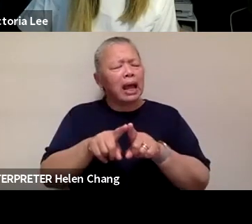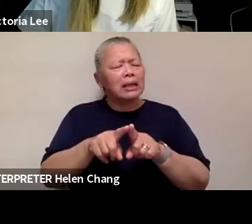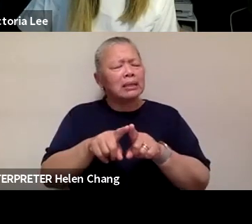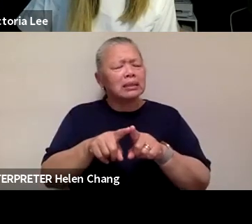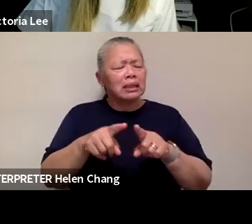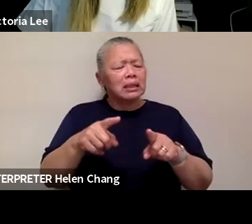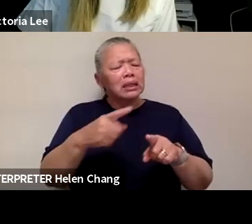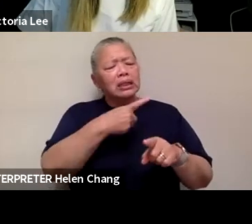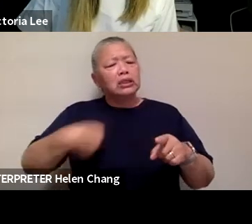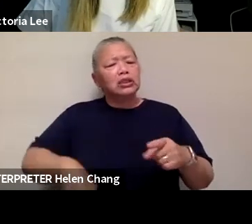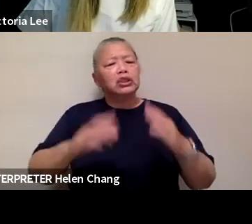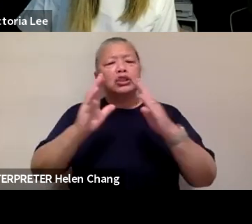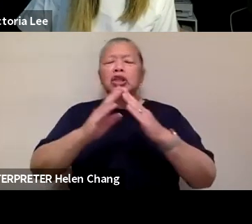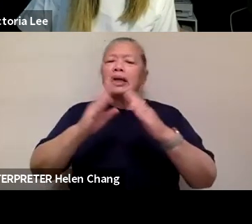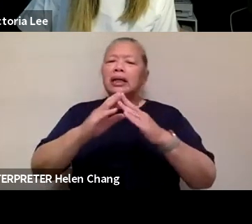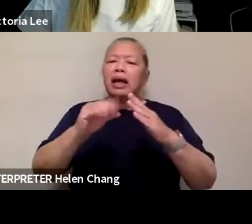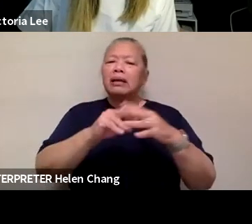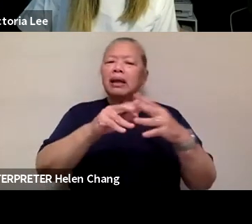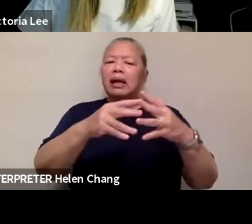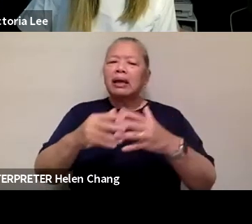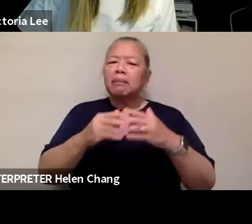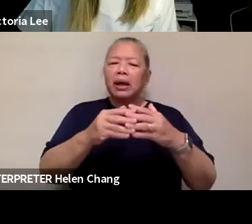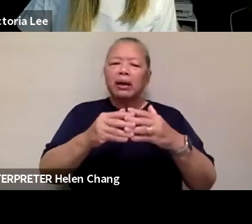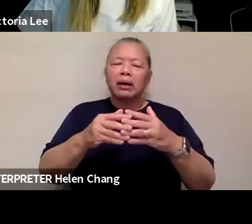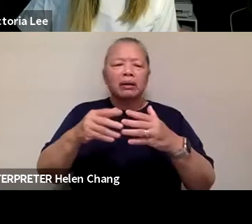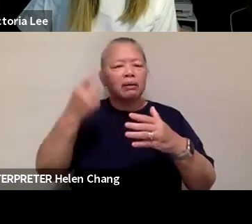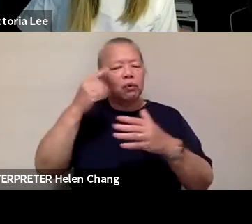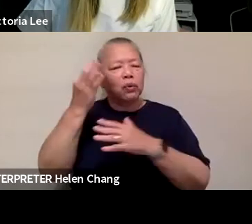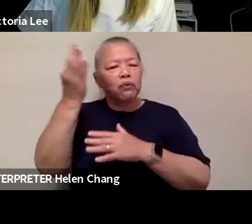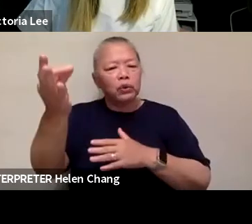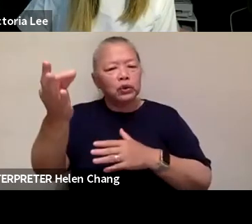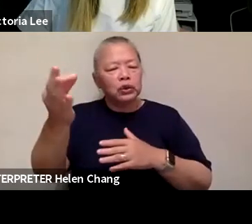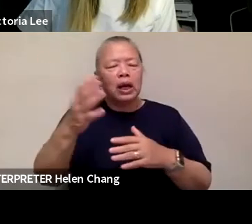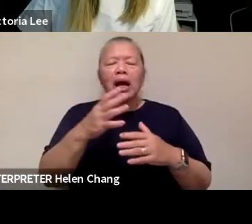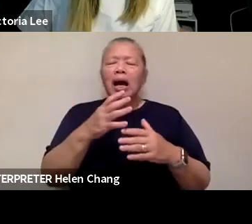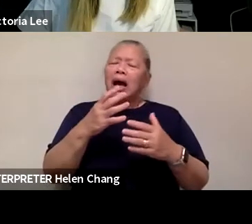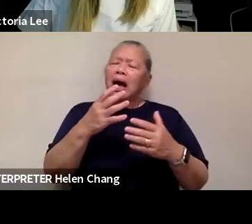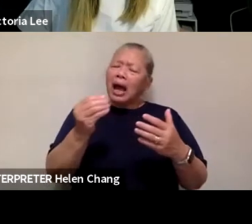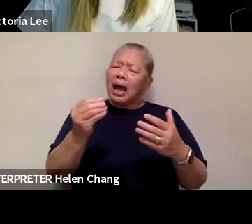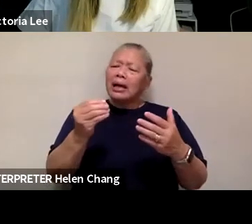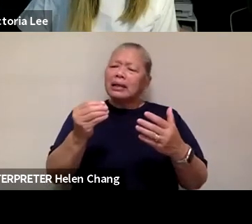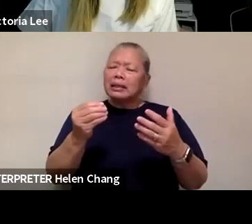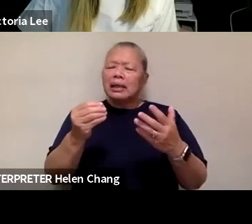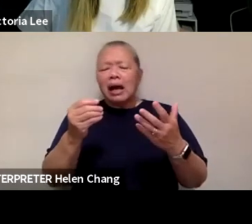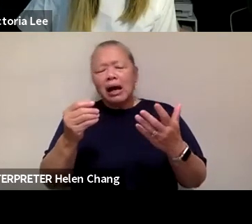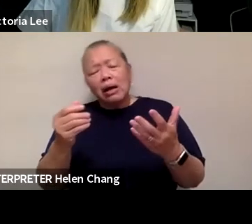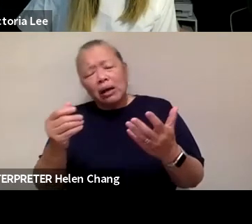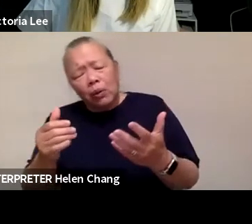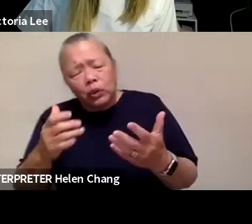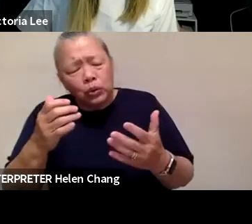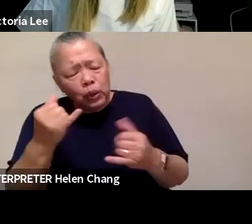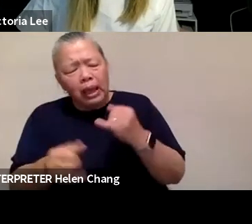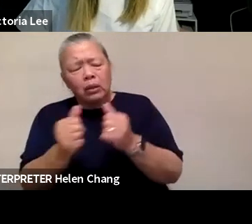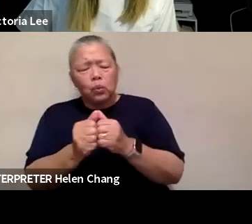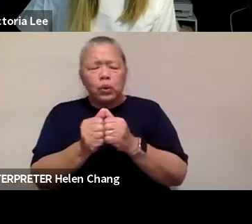that, I know I kind of threw a lot at there, but I like to end on a note of hope not to gloss over what we are